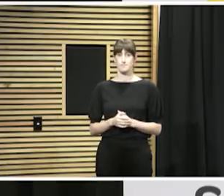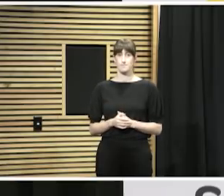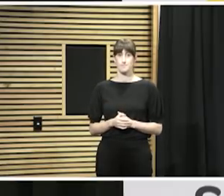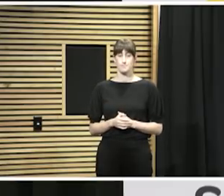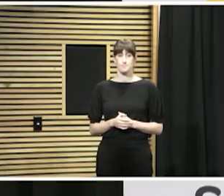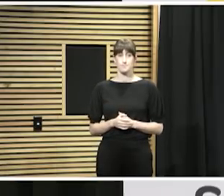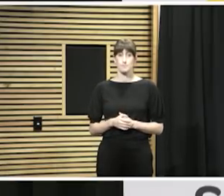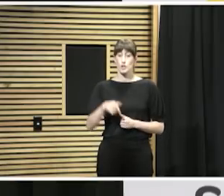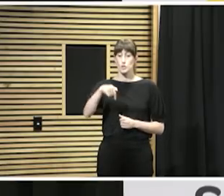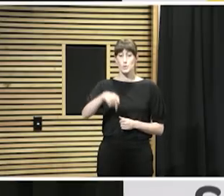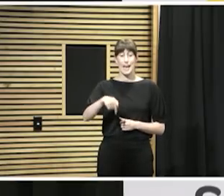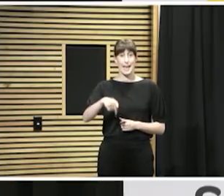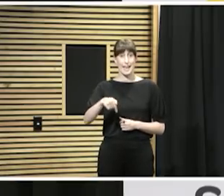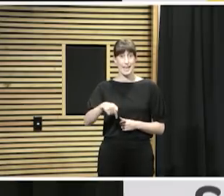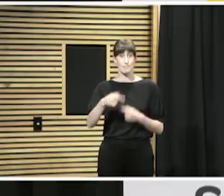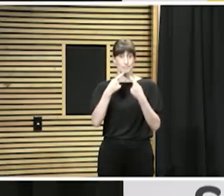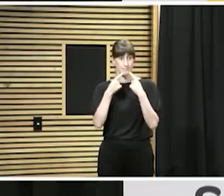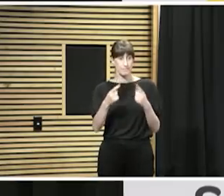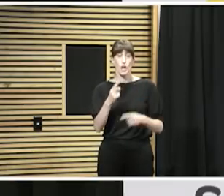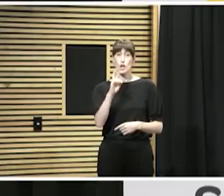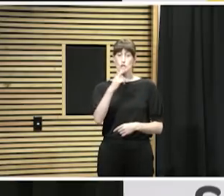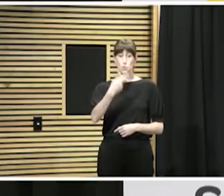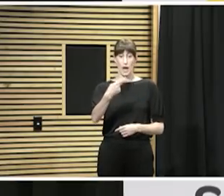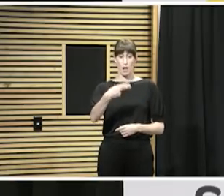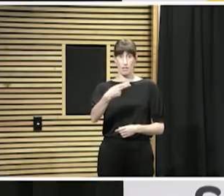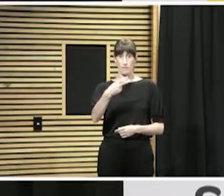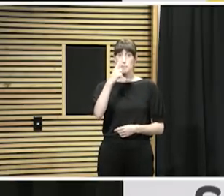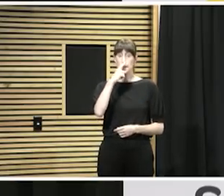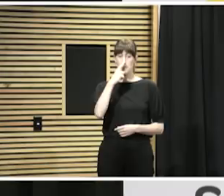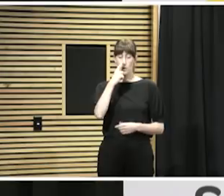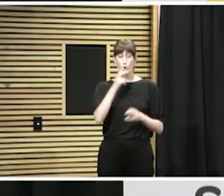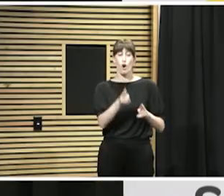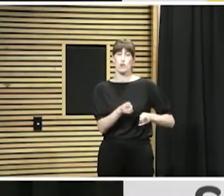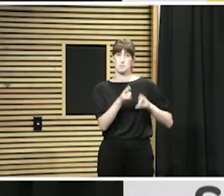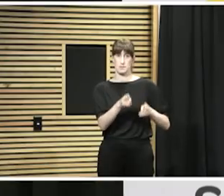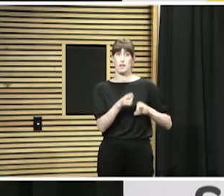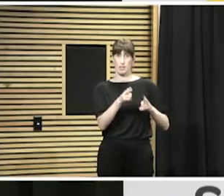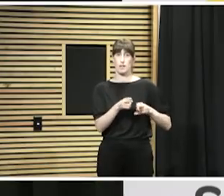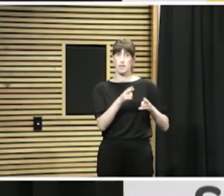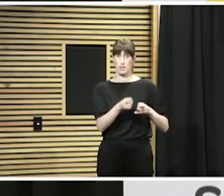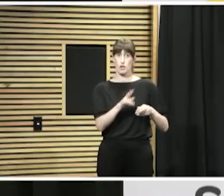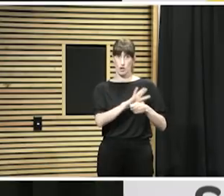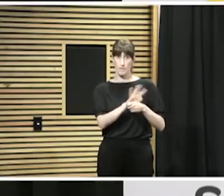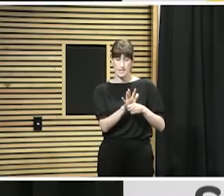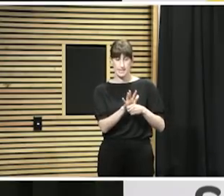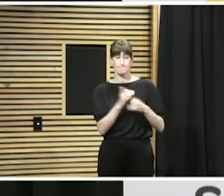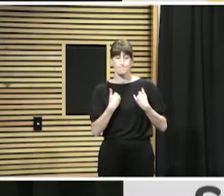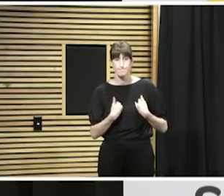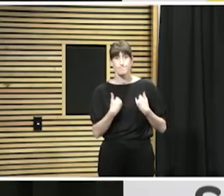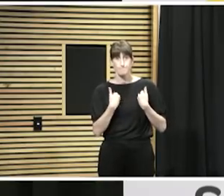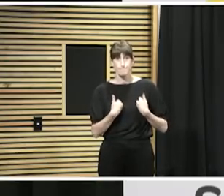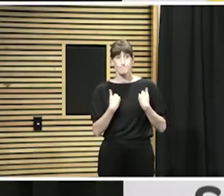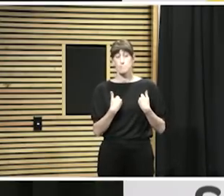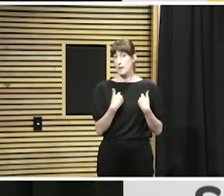Today we have 12 people in hospital with COVID-19 infection and it is good news that three of these